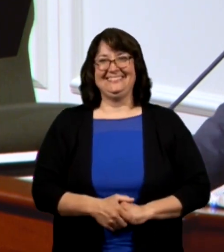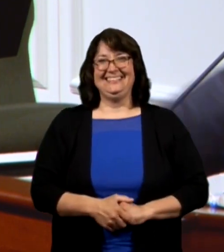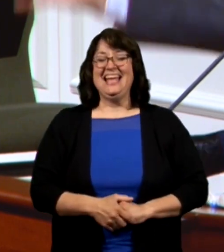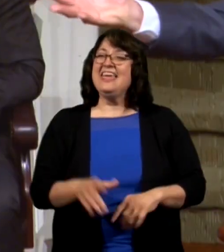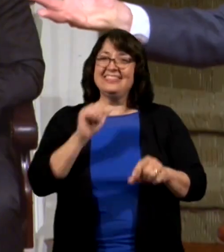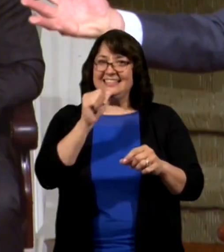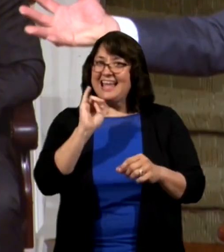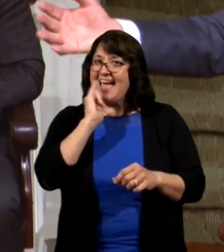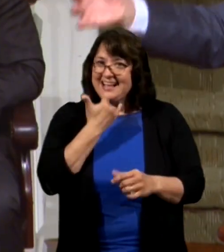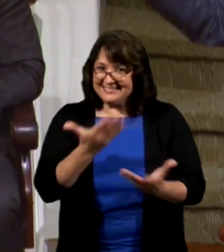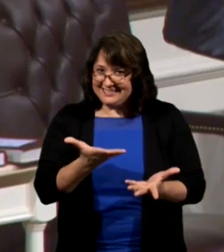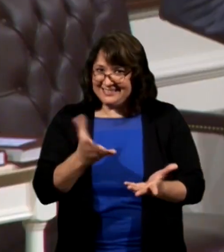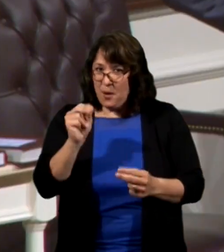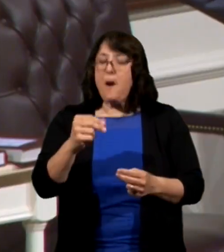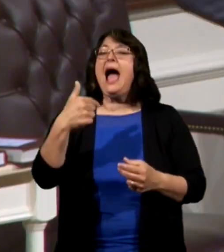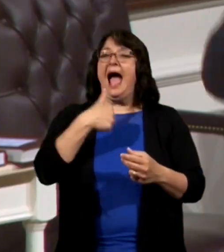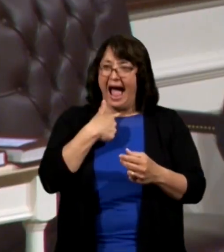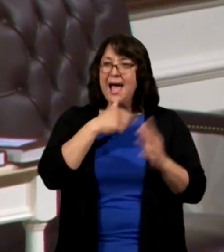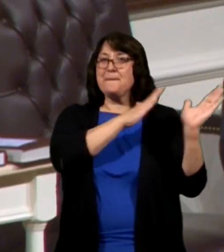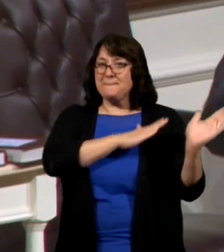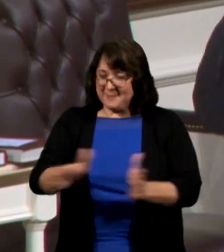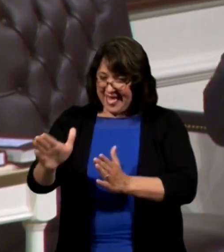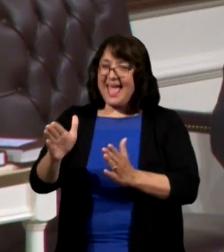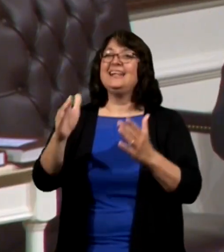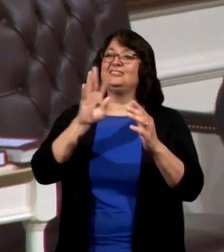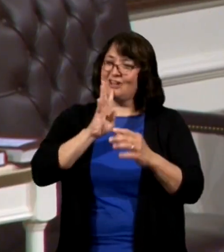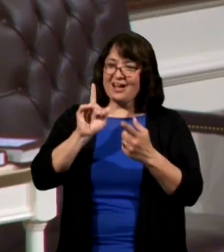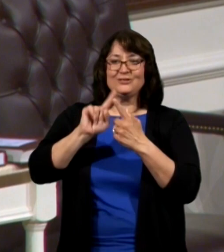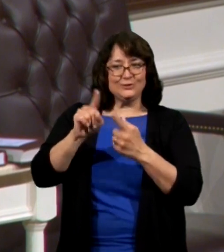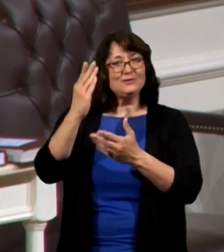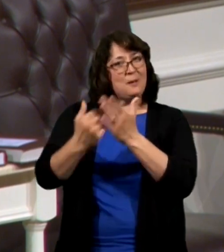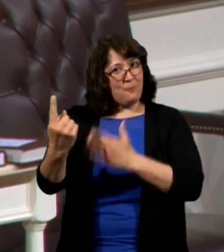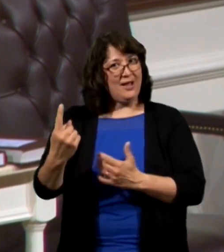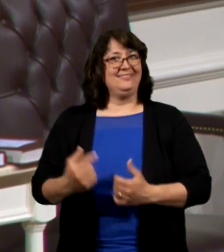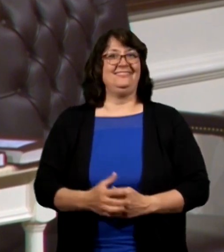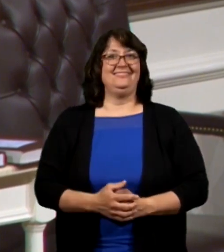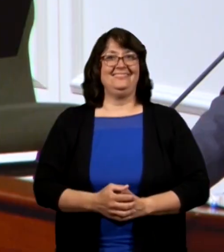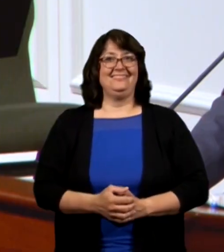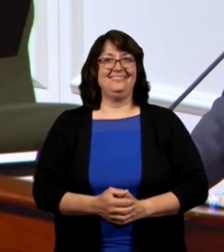it's not by accident I intended to talk to somebody